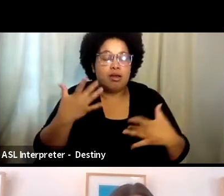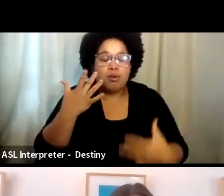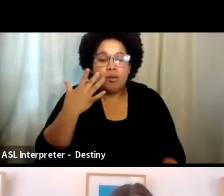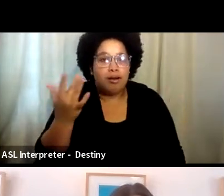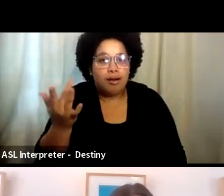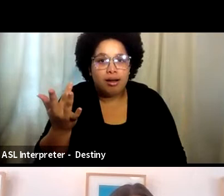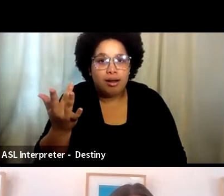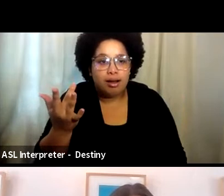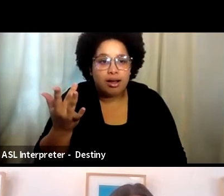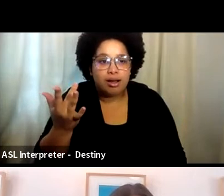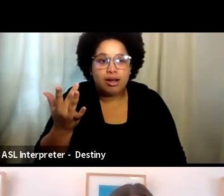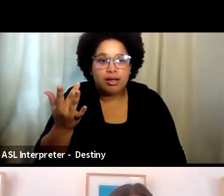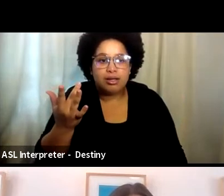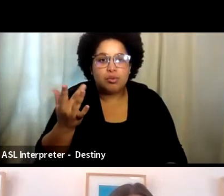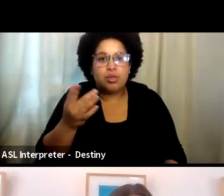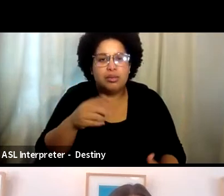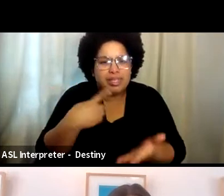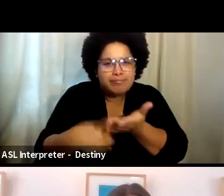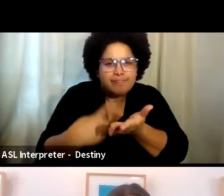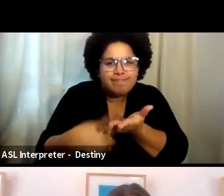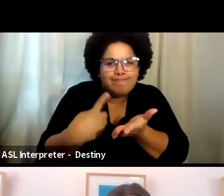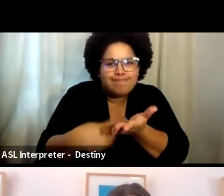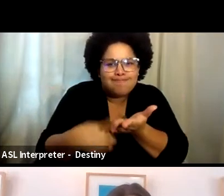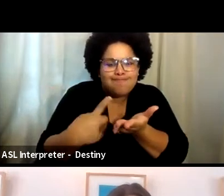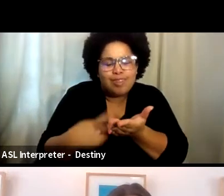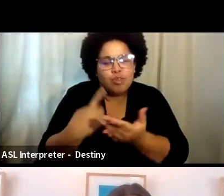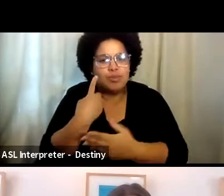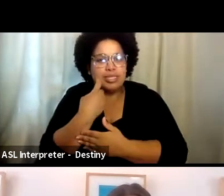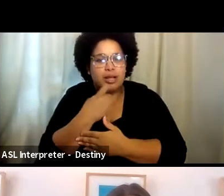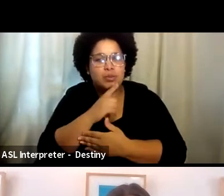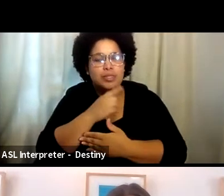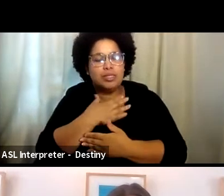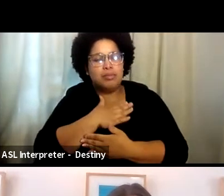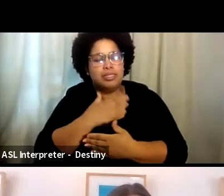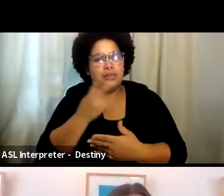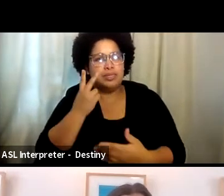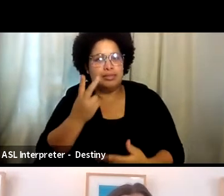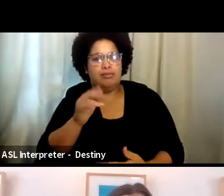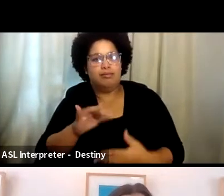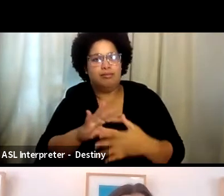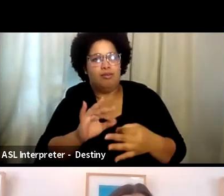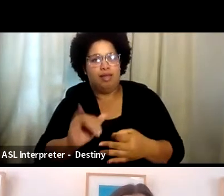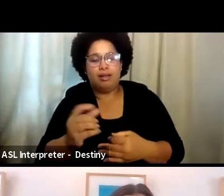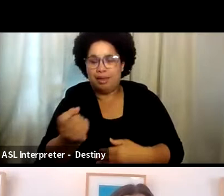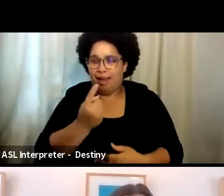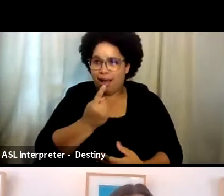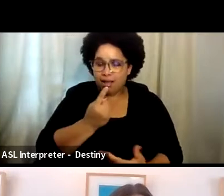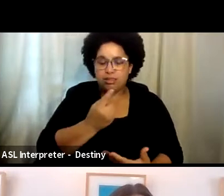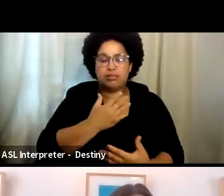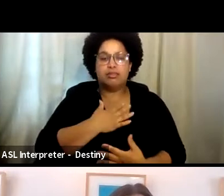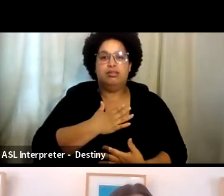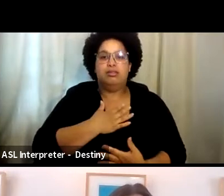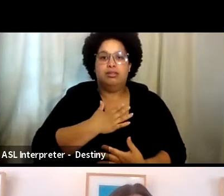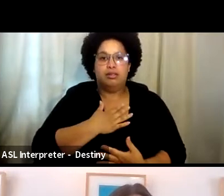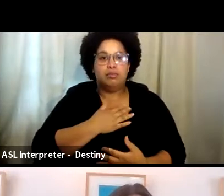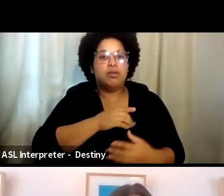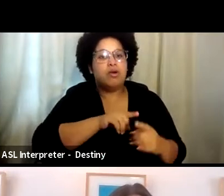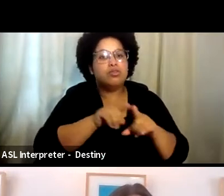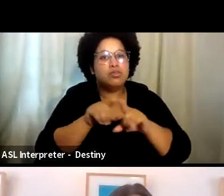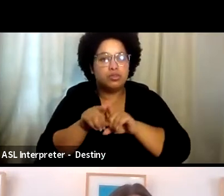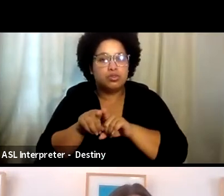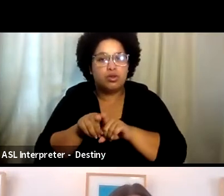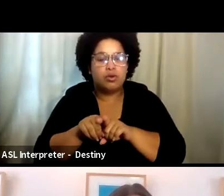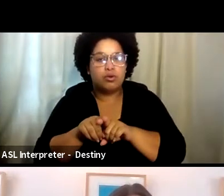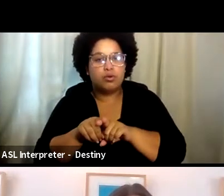we've been so deeply in the conversation. And I was so pleased to hear that, to be asked that question and to actually